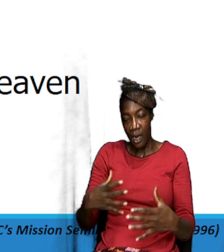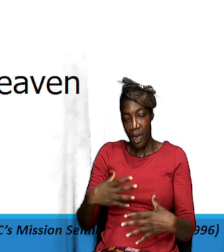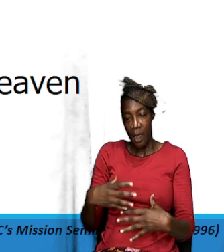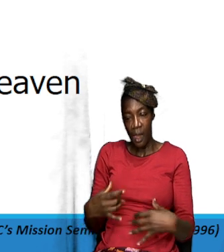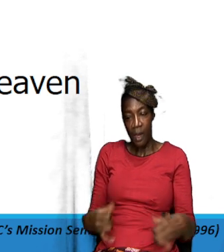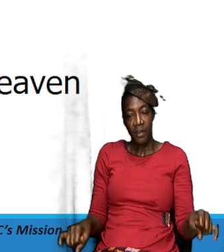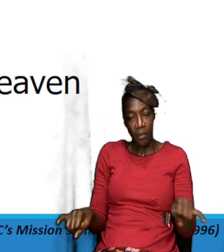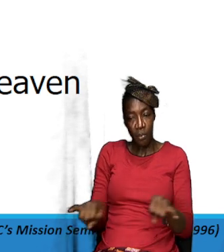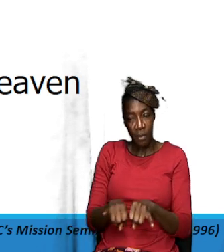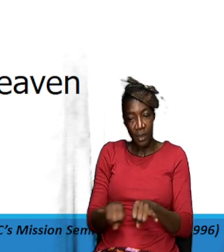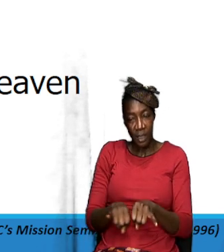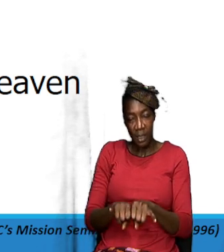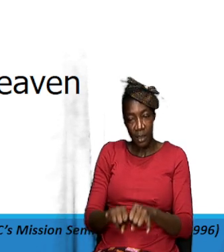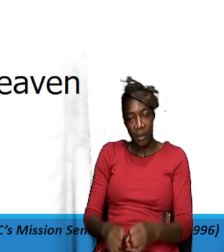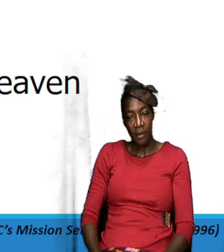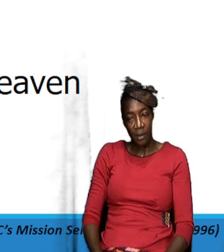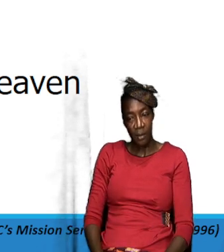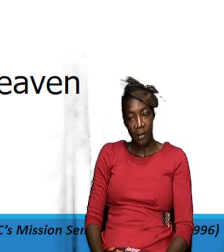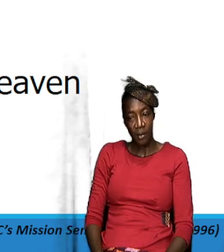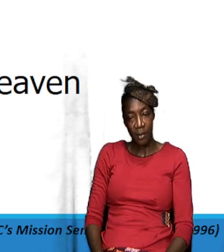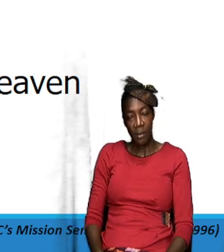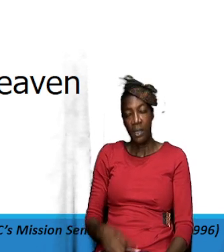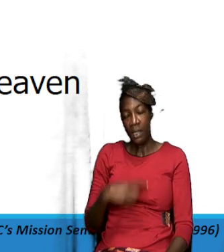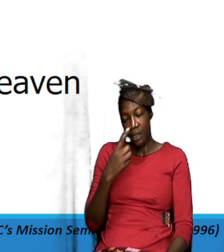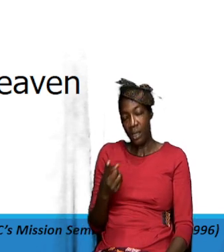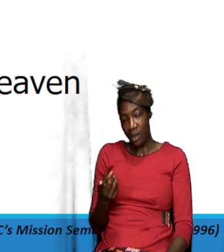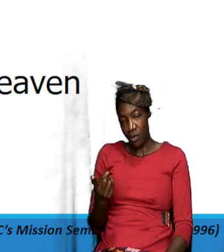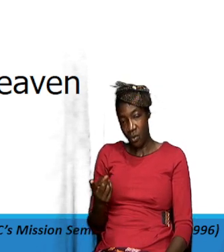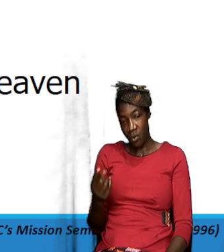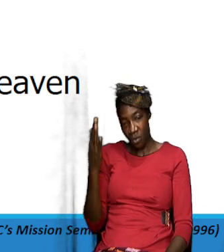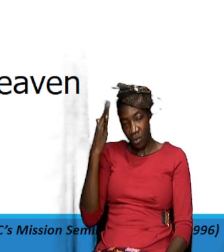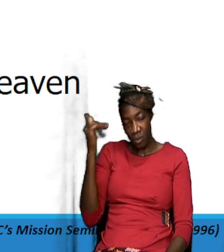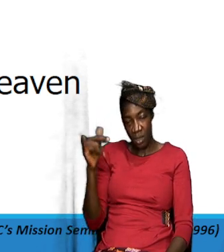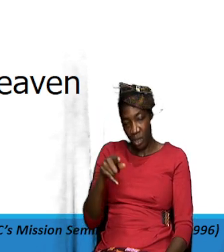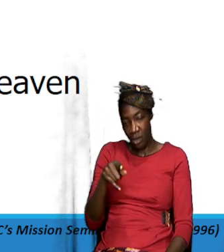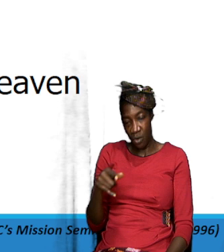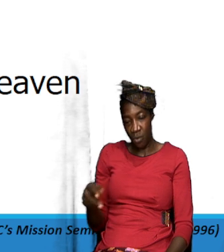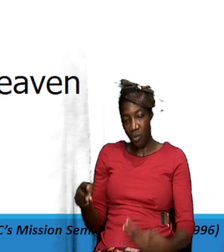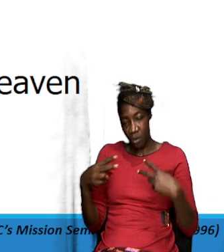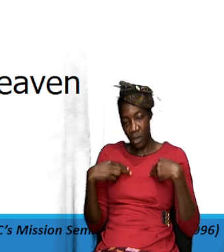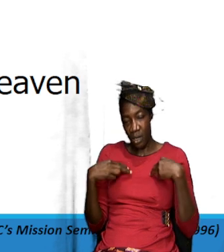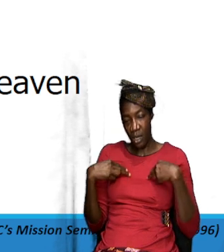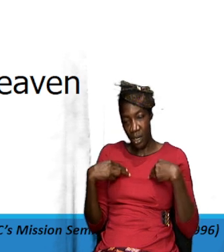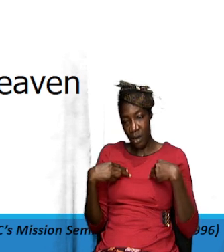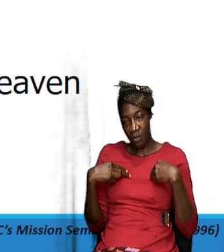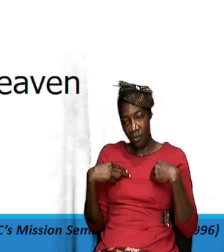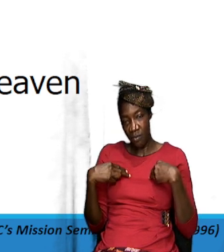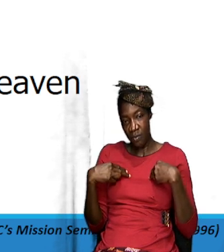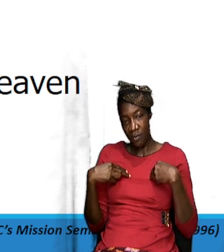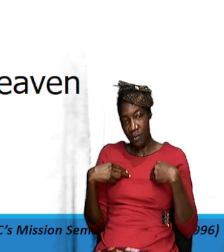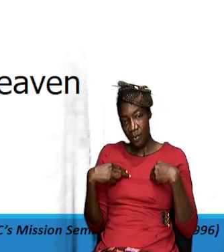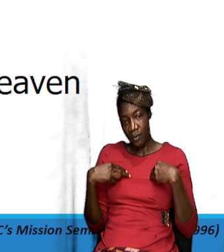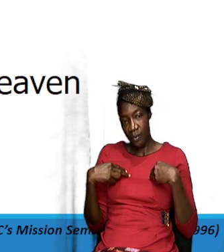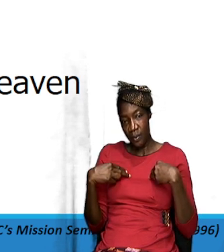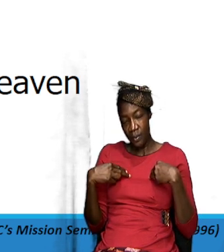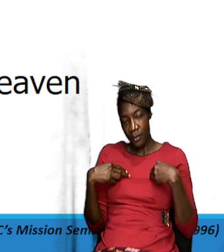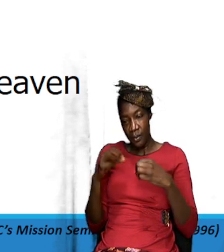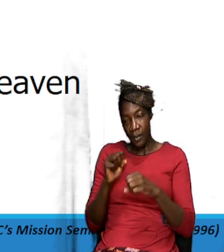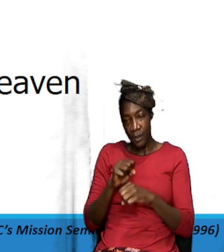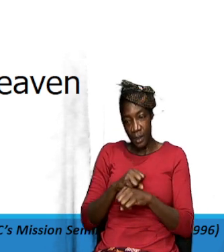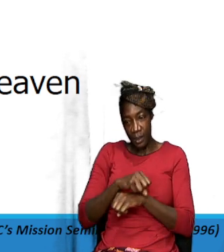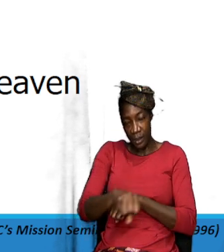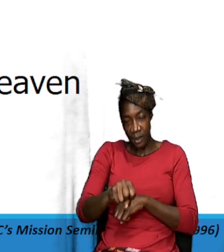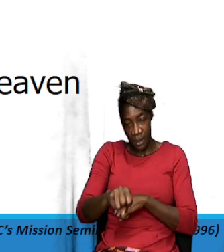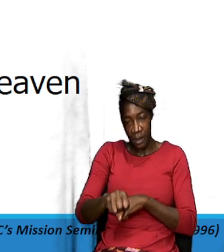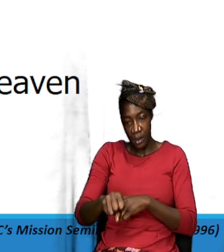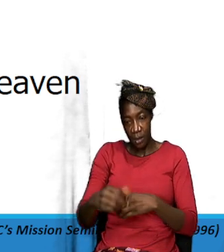the address is important and I tell you why if you have a mail if you are sending somebody